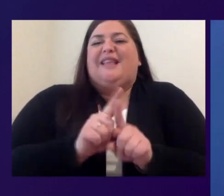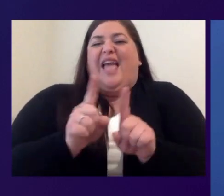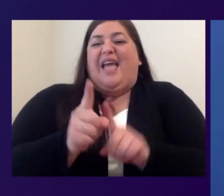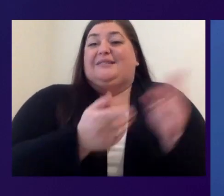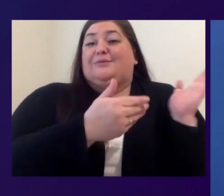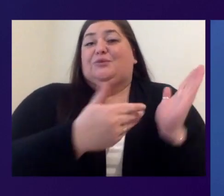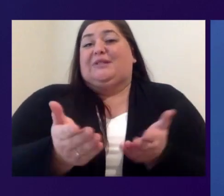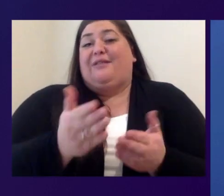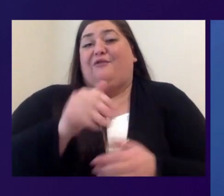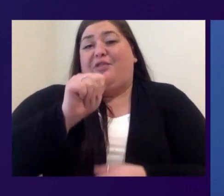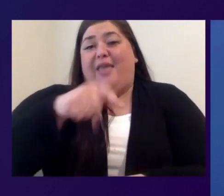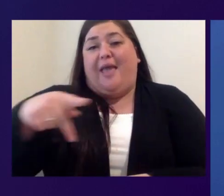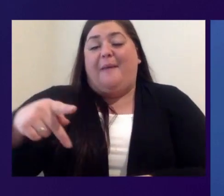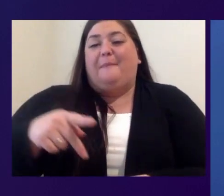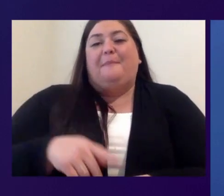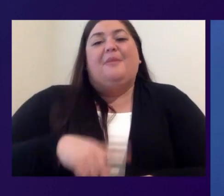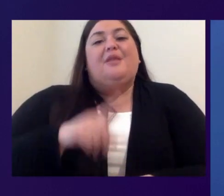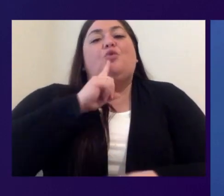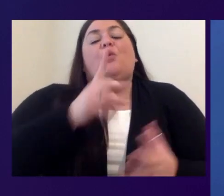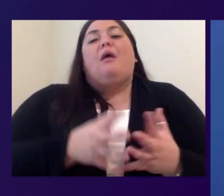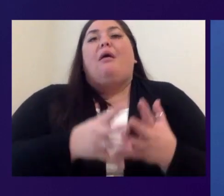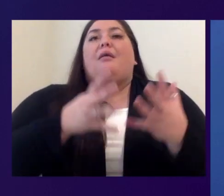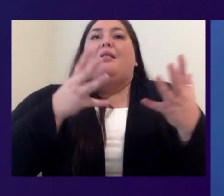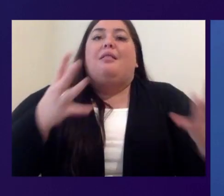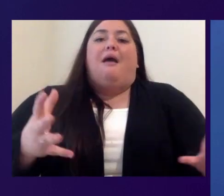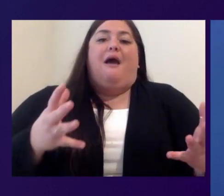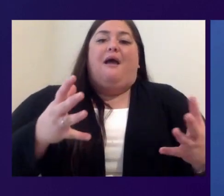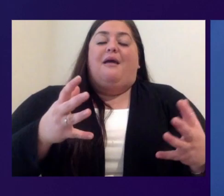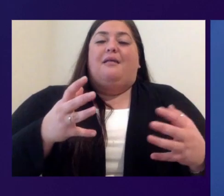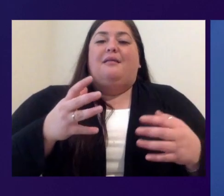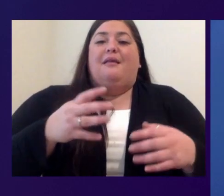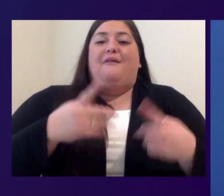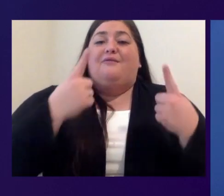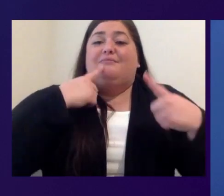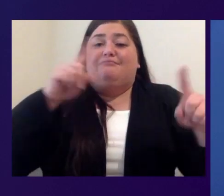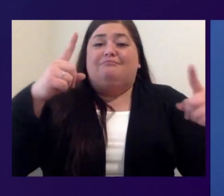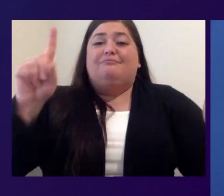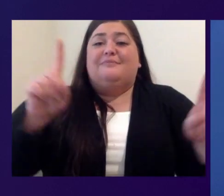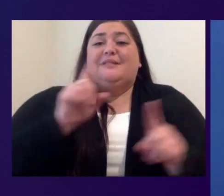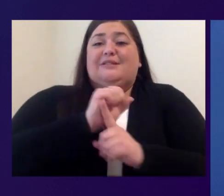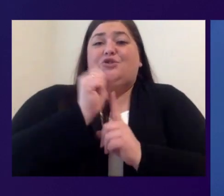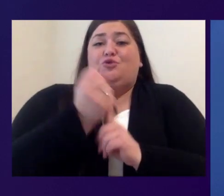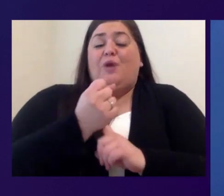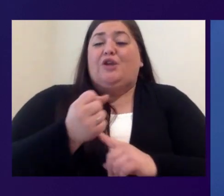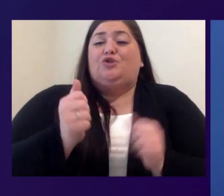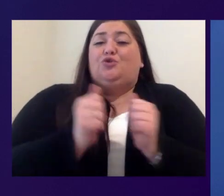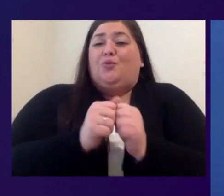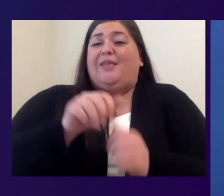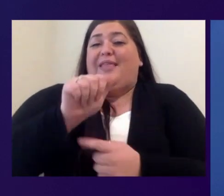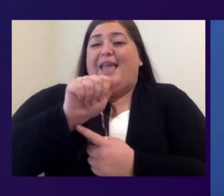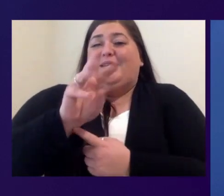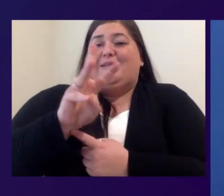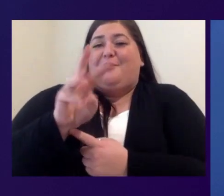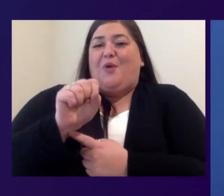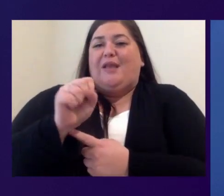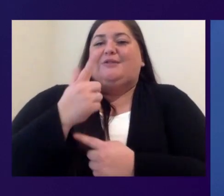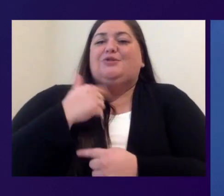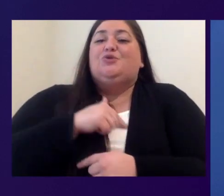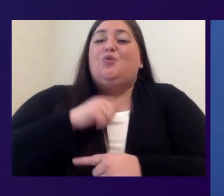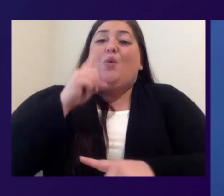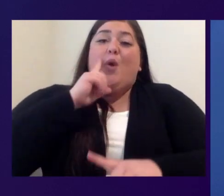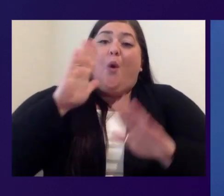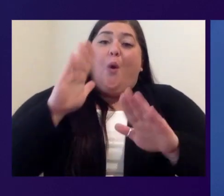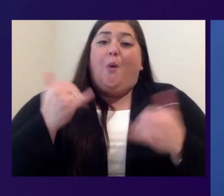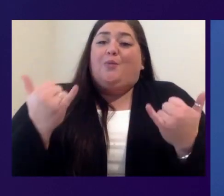lots of great use cases for end-user computing at AWS. We hope this has been a fruitful day for you.